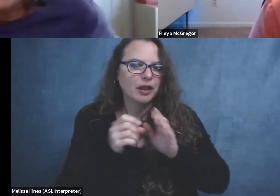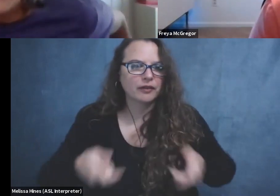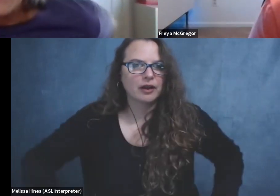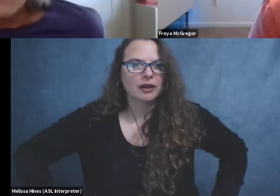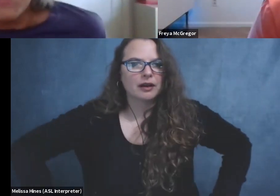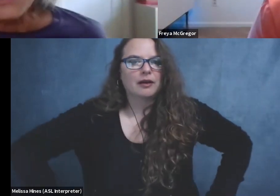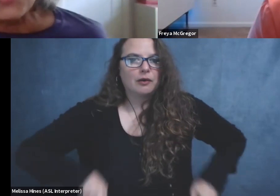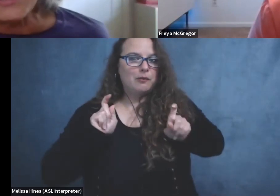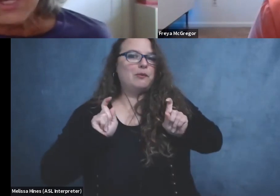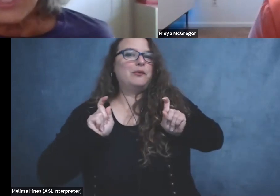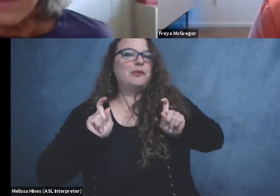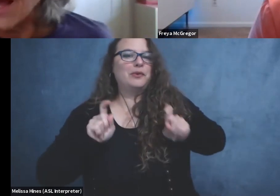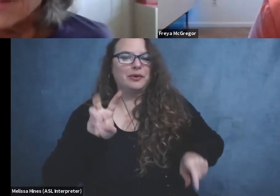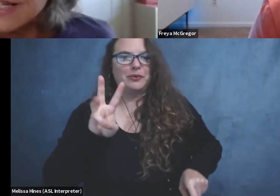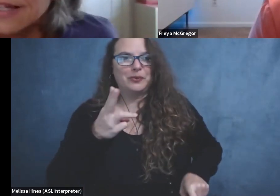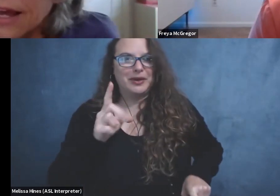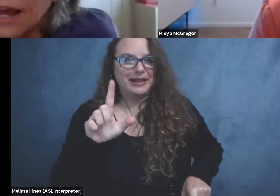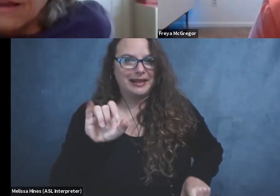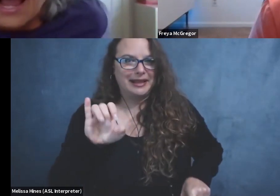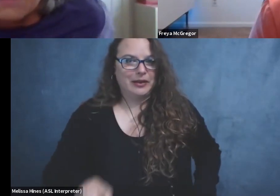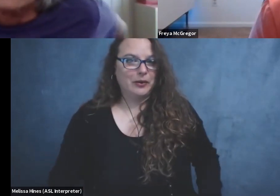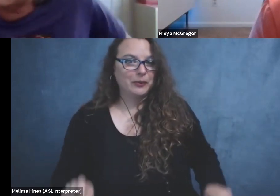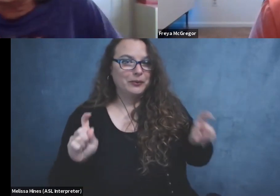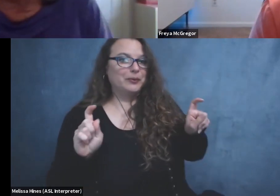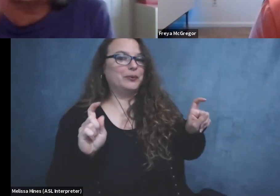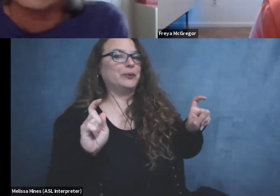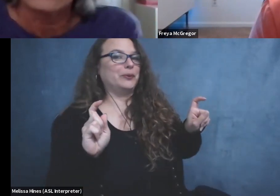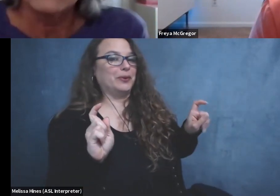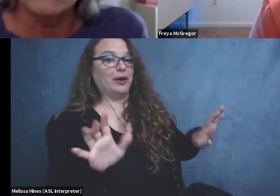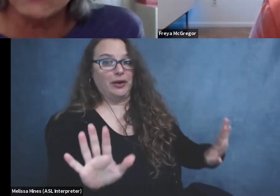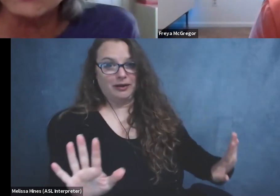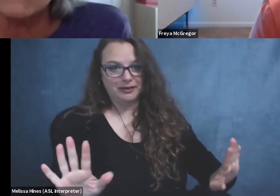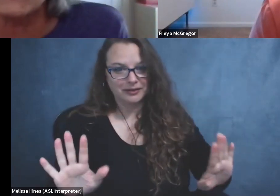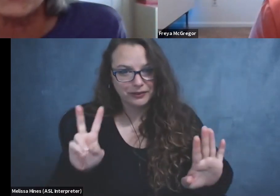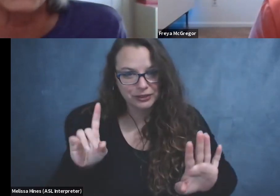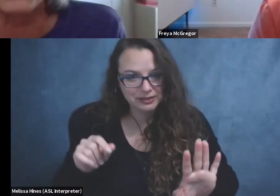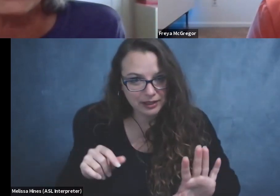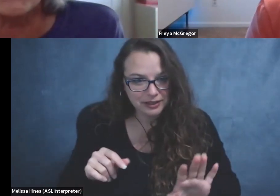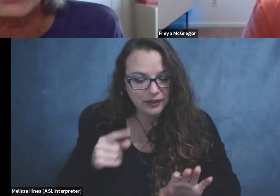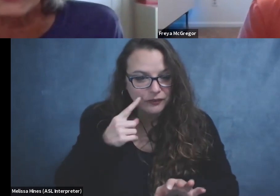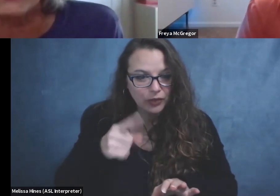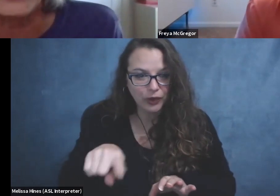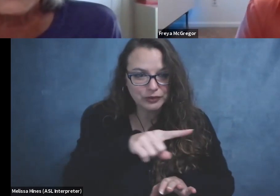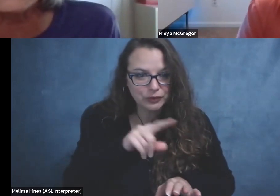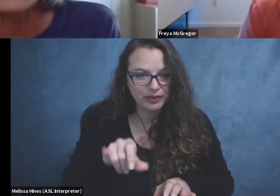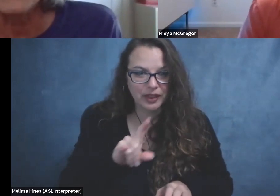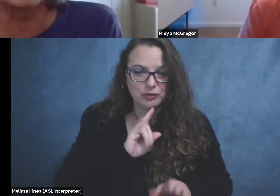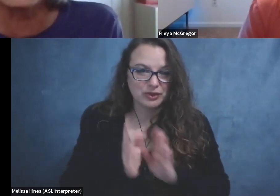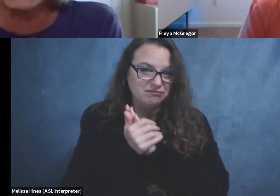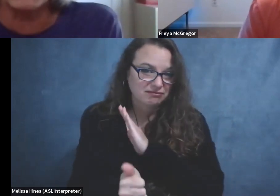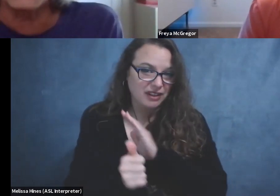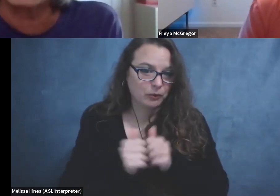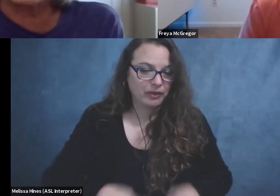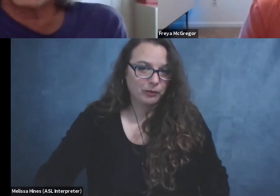Oh, the wheelie, the famous wheelie. Okay. This, I have to quickly say, for those of you who are really, really good at wheelies,